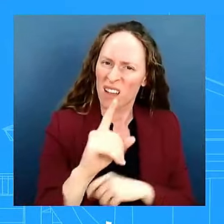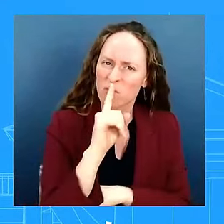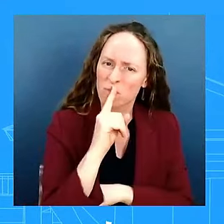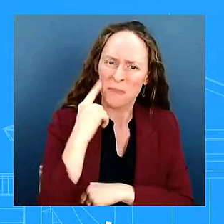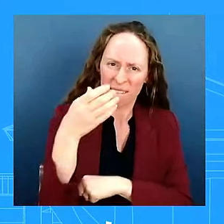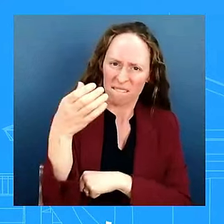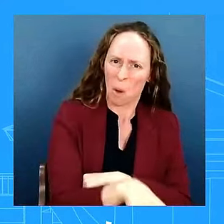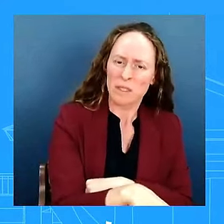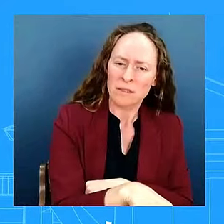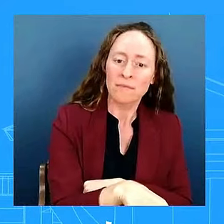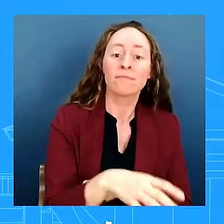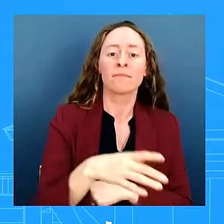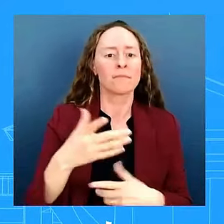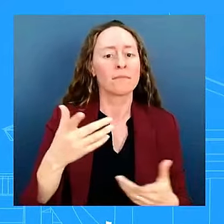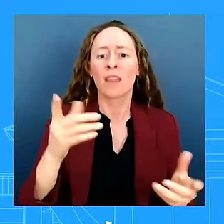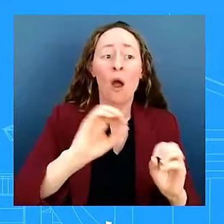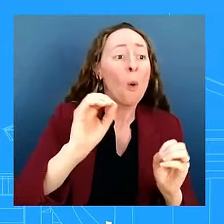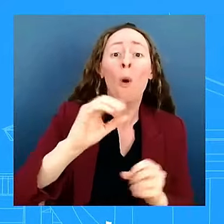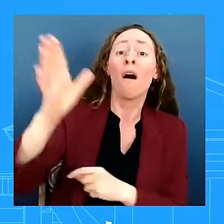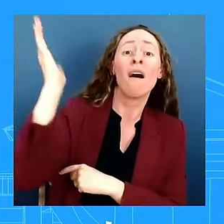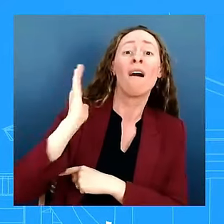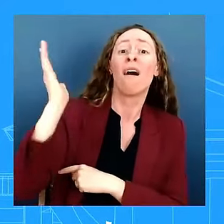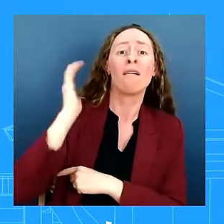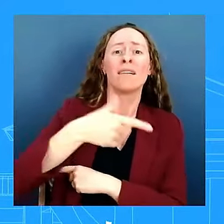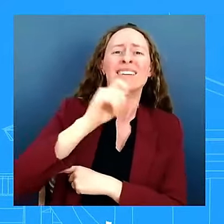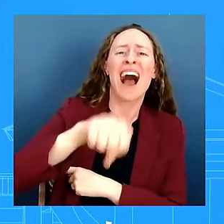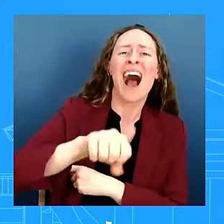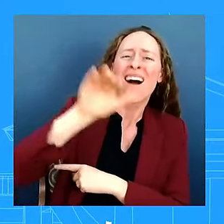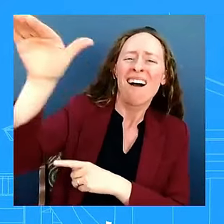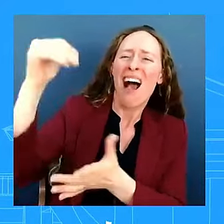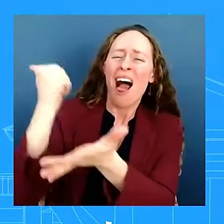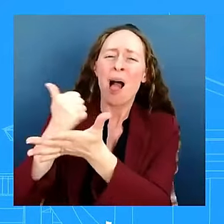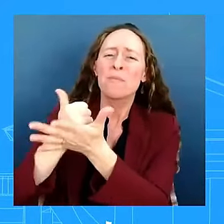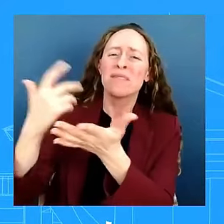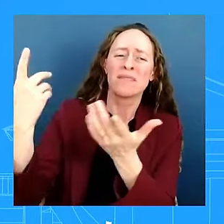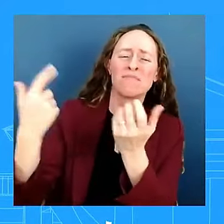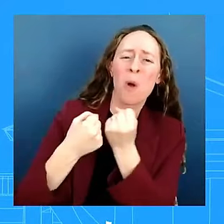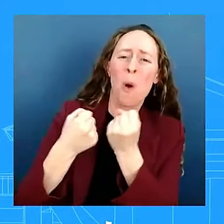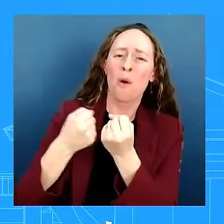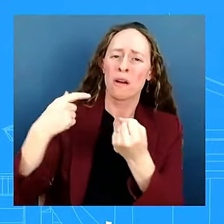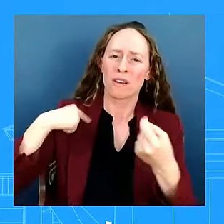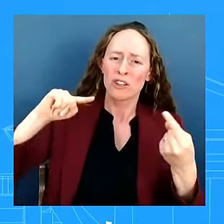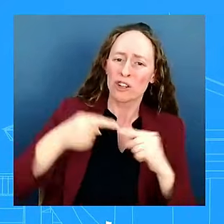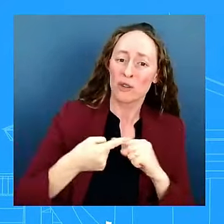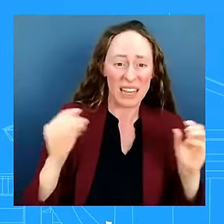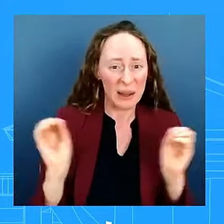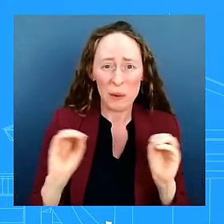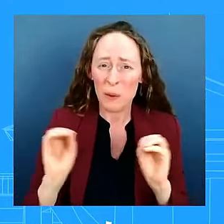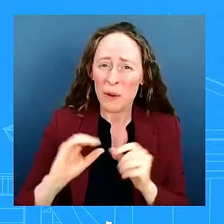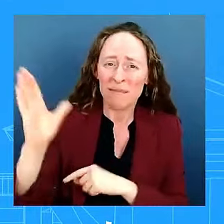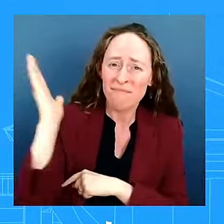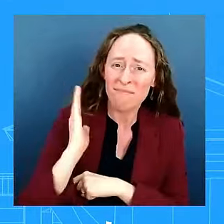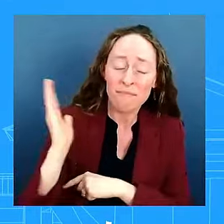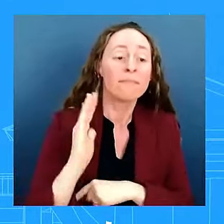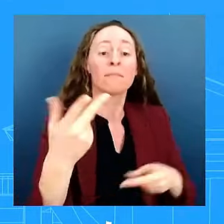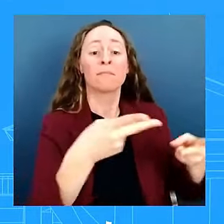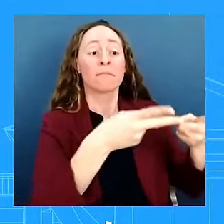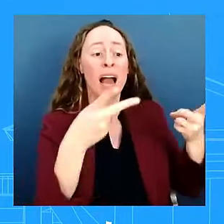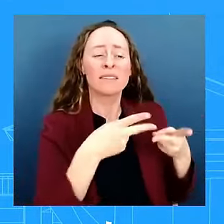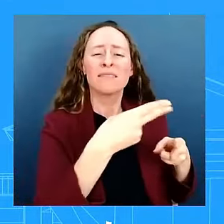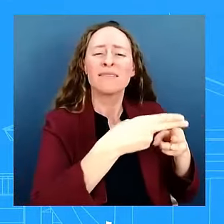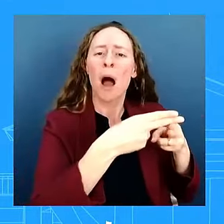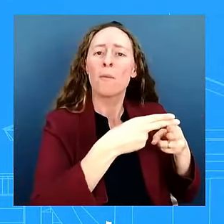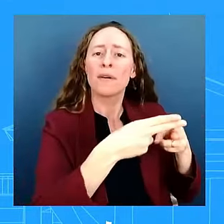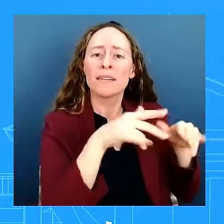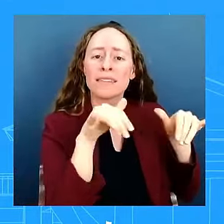indoctrination centers all of this was completely unacceptable to joe biden it's why in